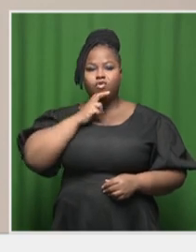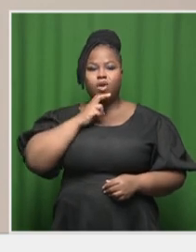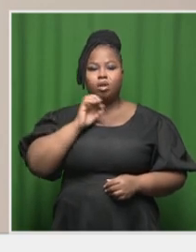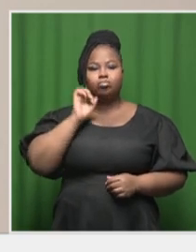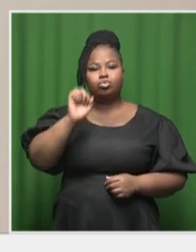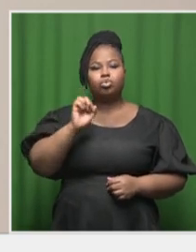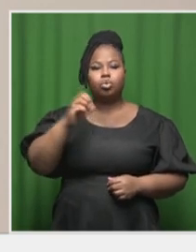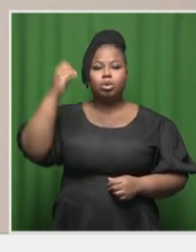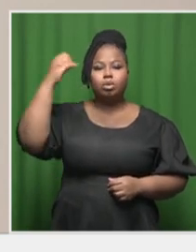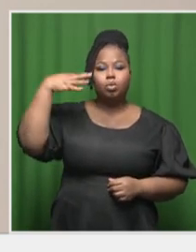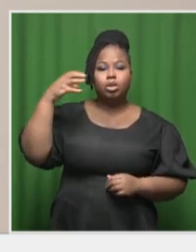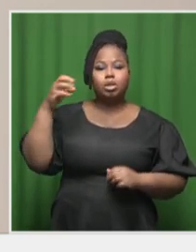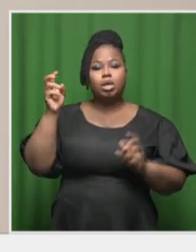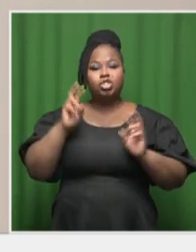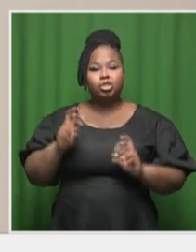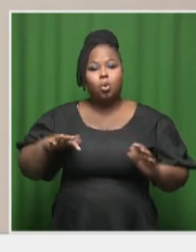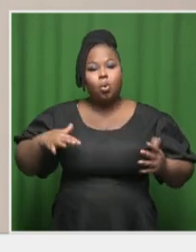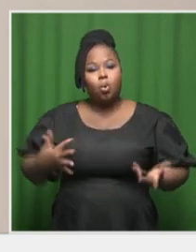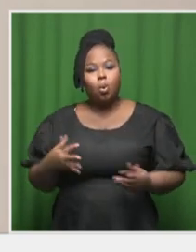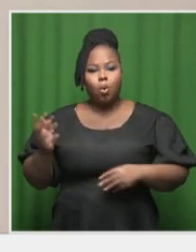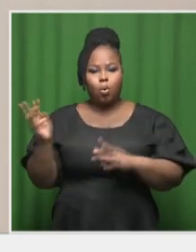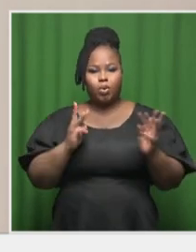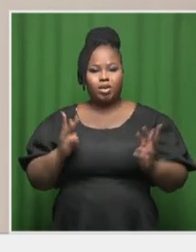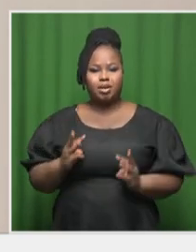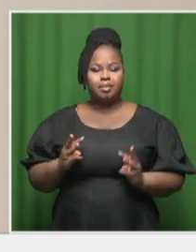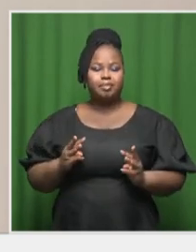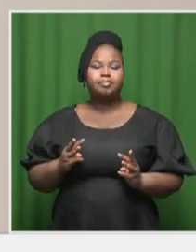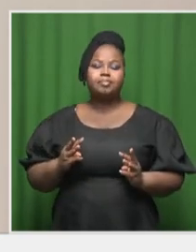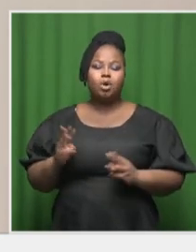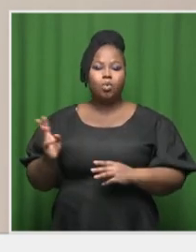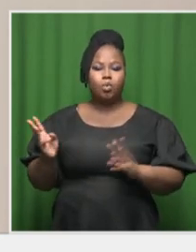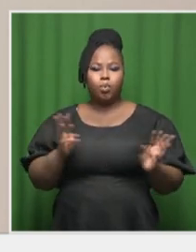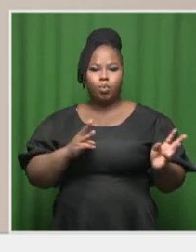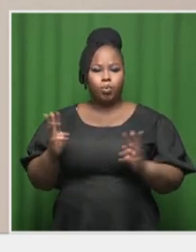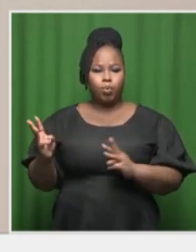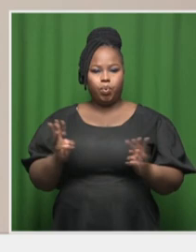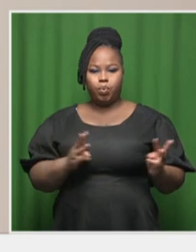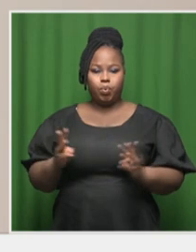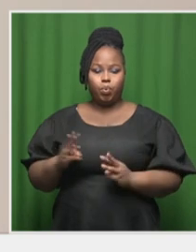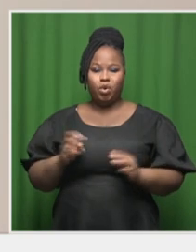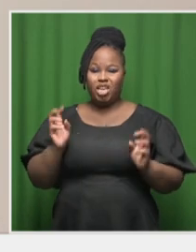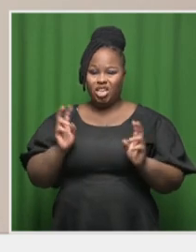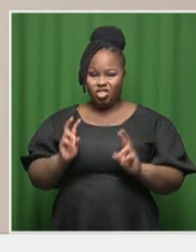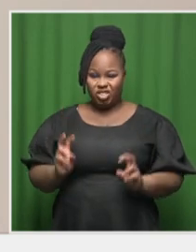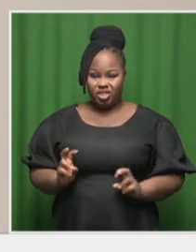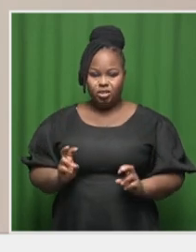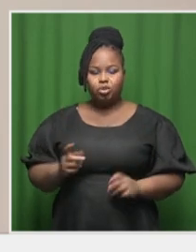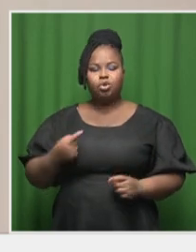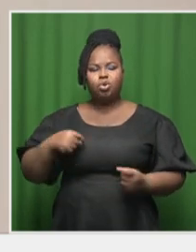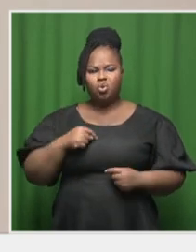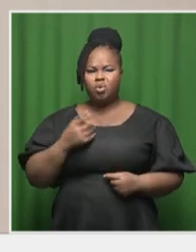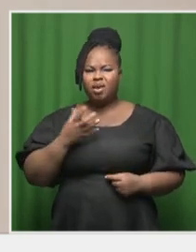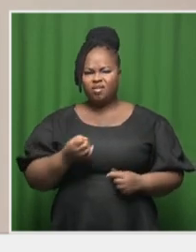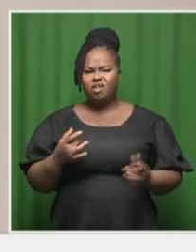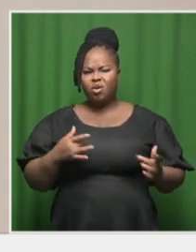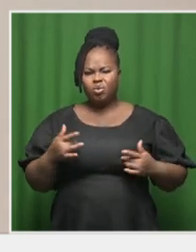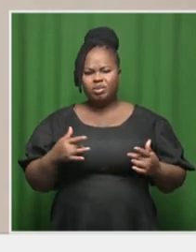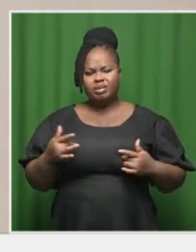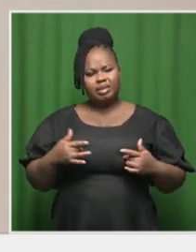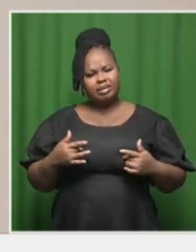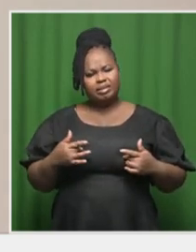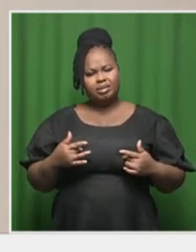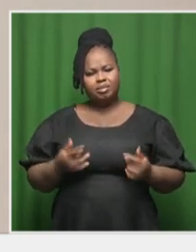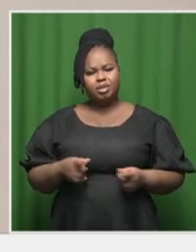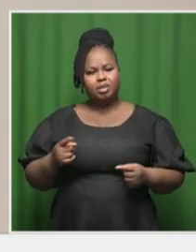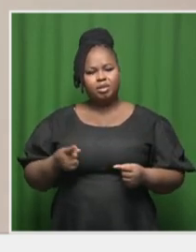Even during our briefing, we got a lot of concerns around what we require. And what we have